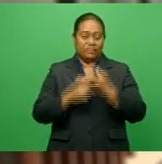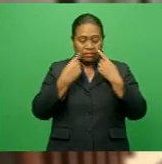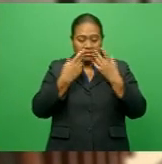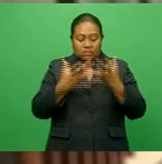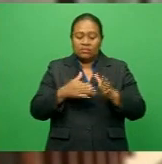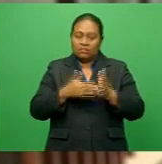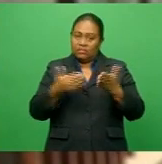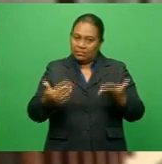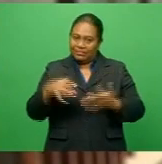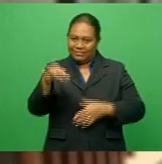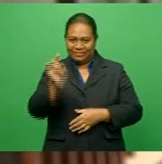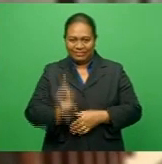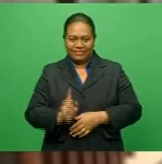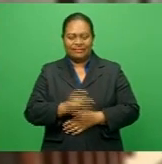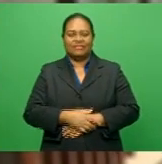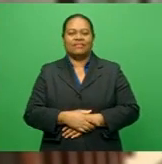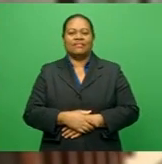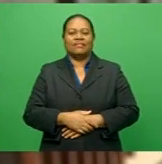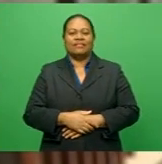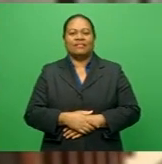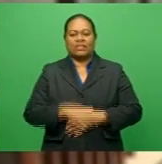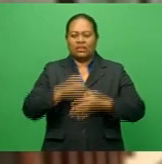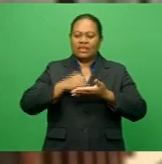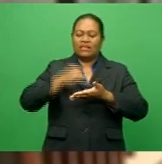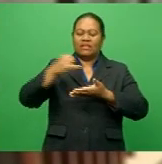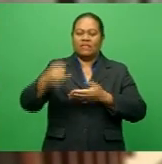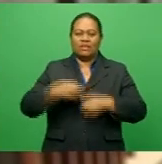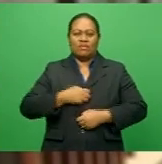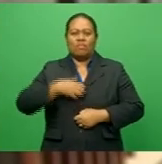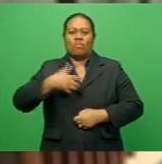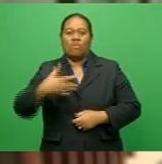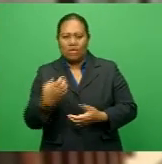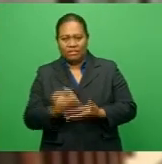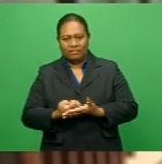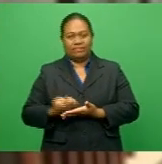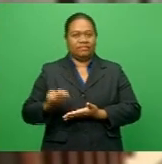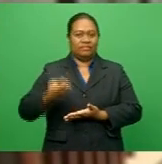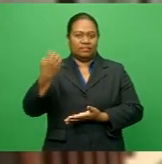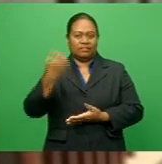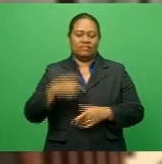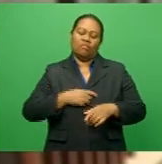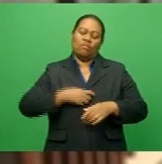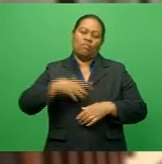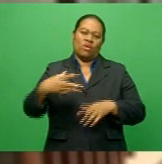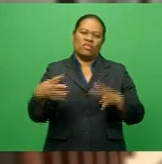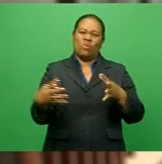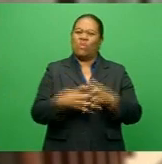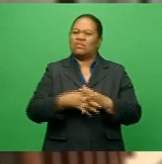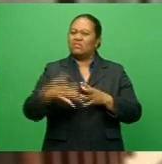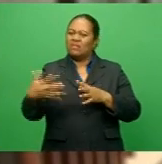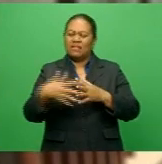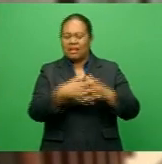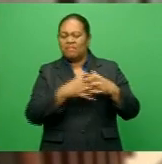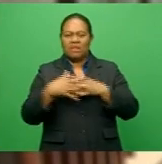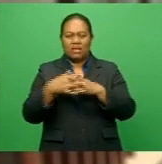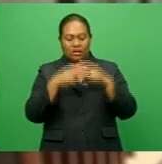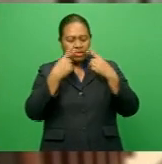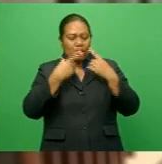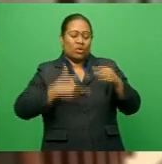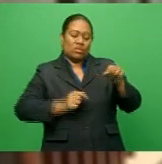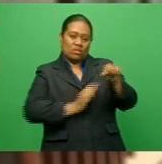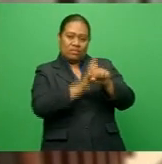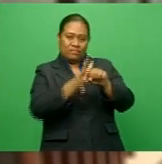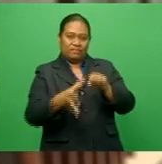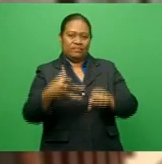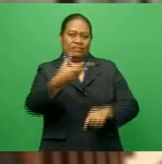currencies today. Investors wagered that more economic stimulus from Washington and the expected start of COVID-19